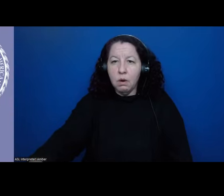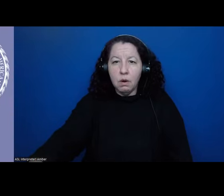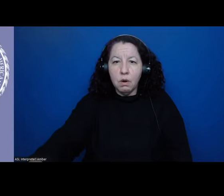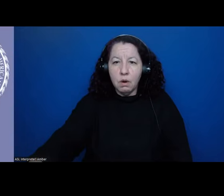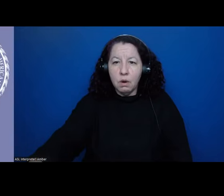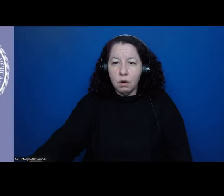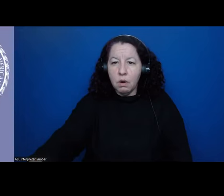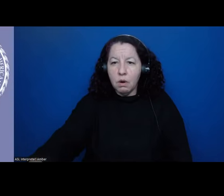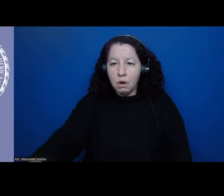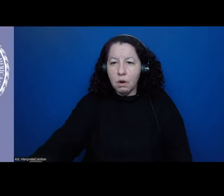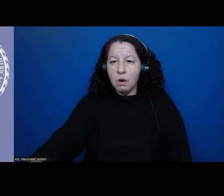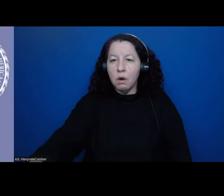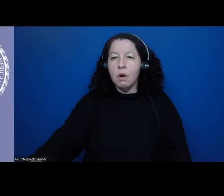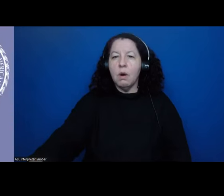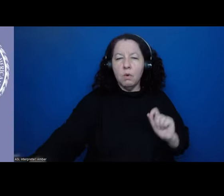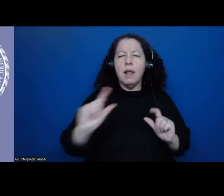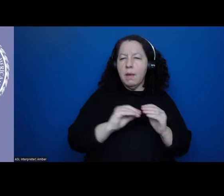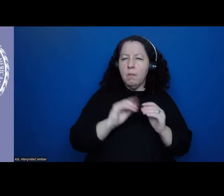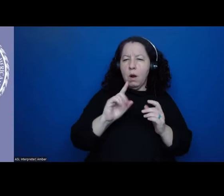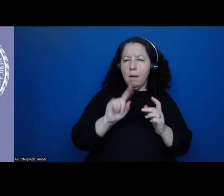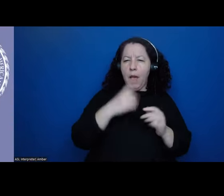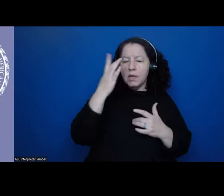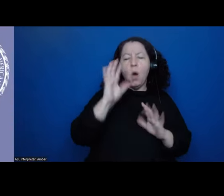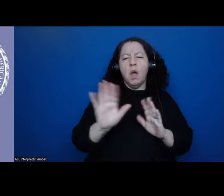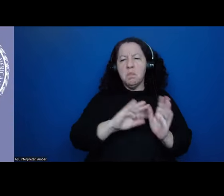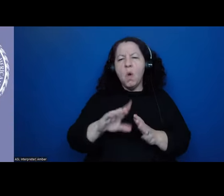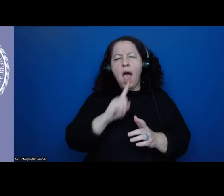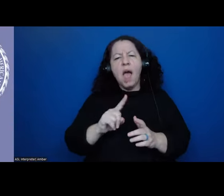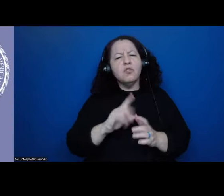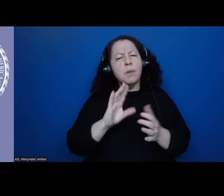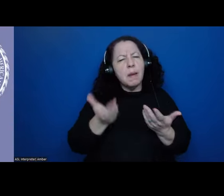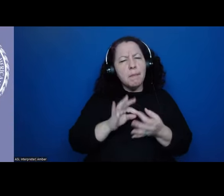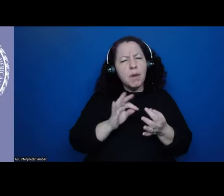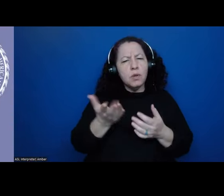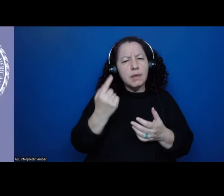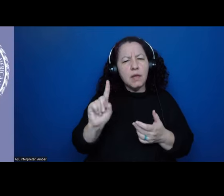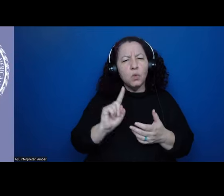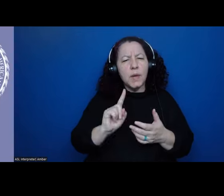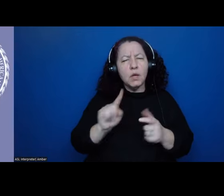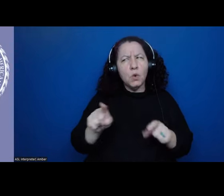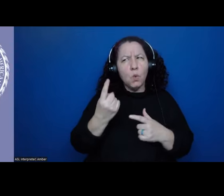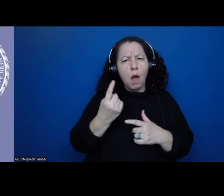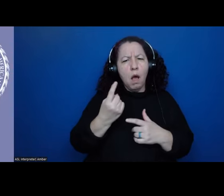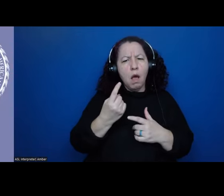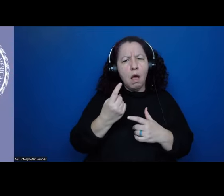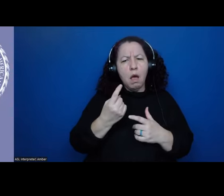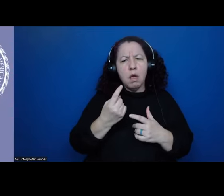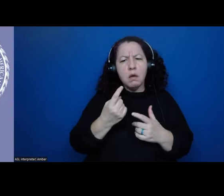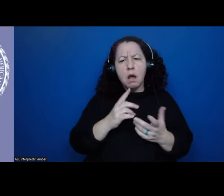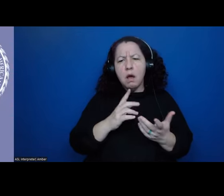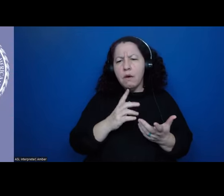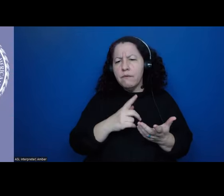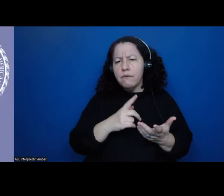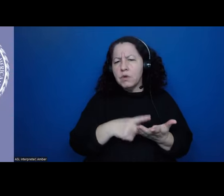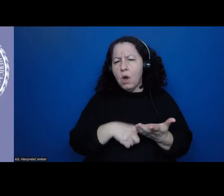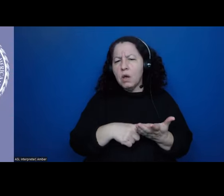right. Yeah, I actually, one of the, I think I mentioned this maybe last week in one of the talks, but, um, that, you know, infectious disease, one thing I